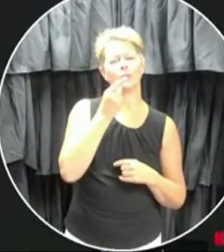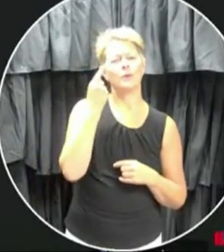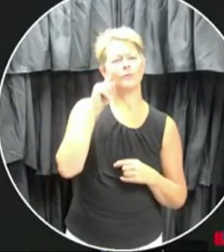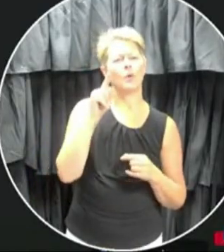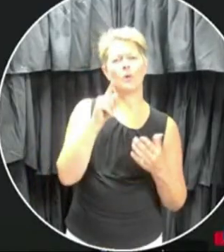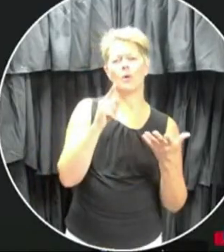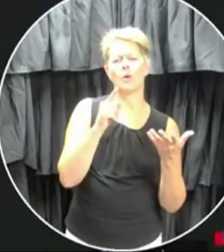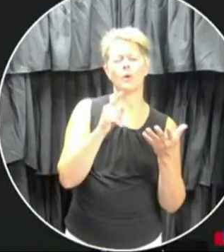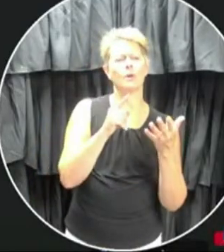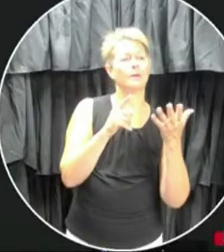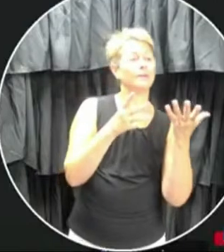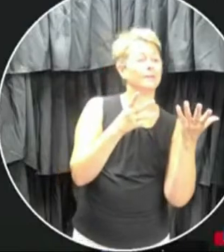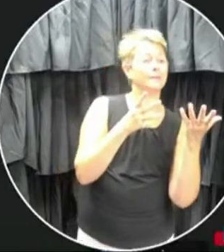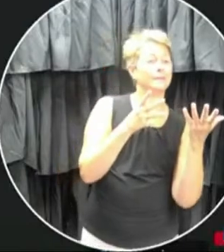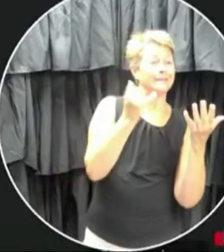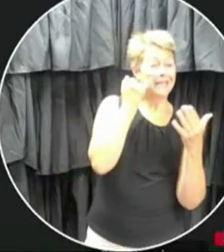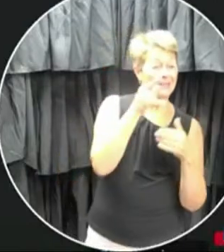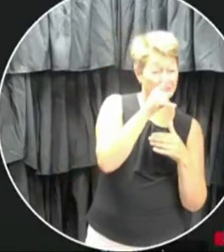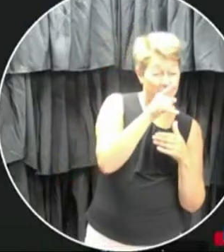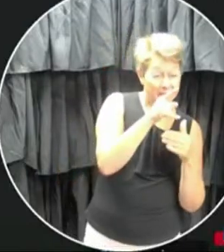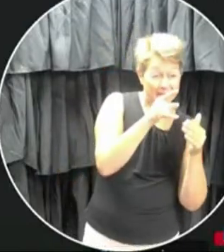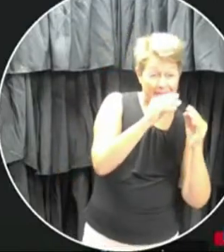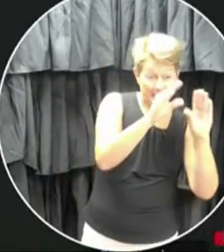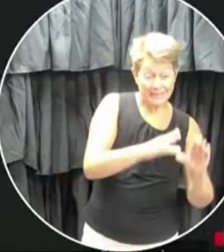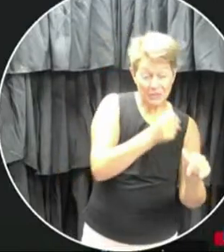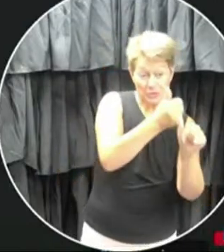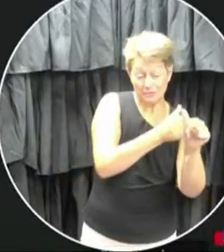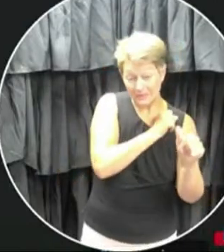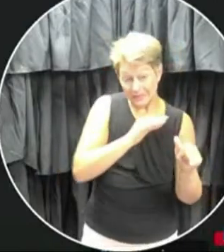that have to stay home if they experienced the COVID-19 symptoms.